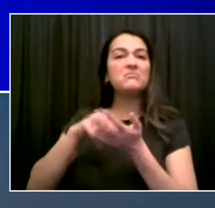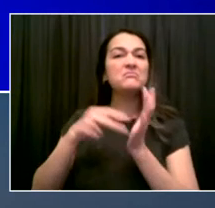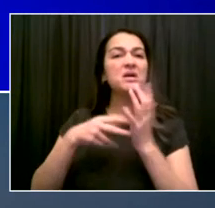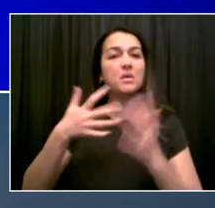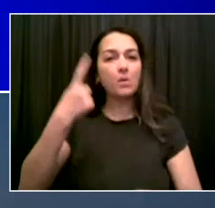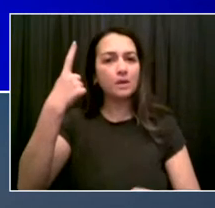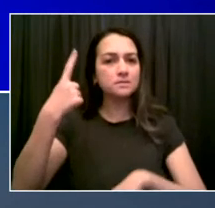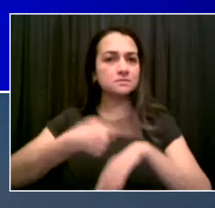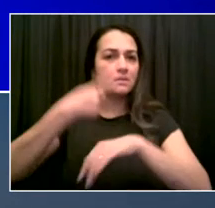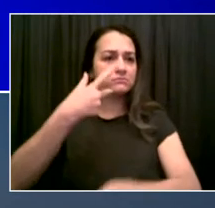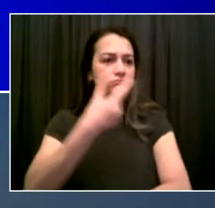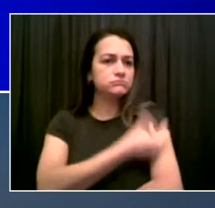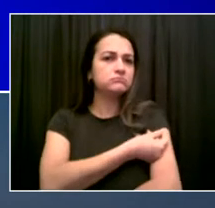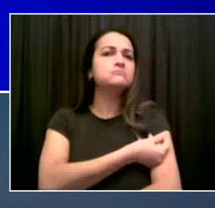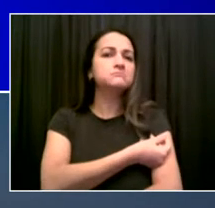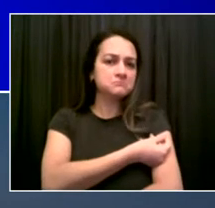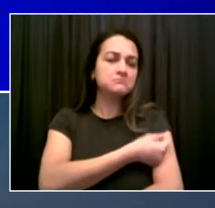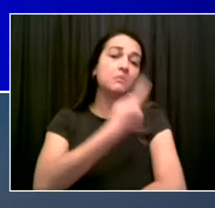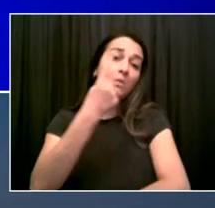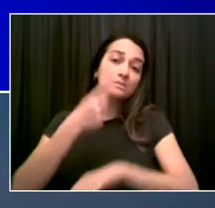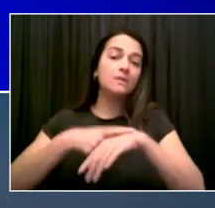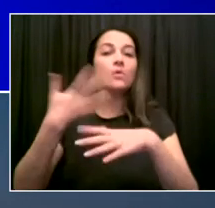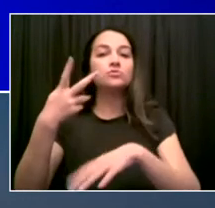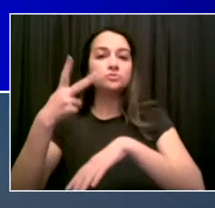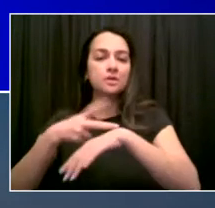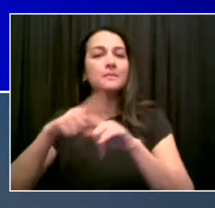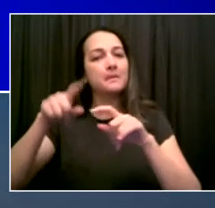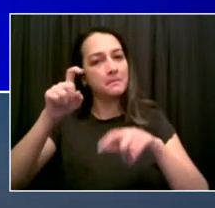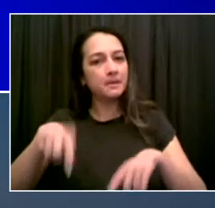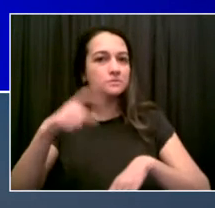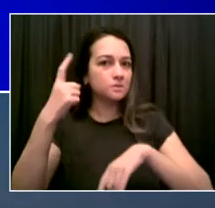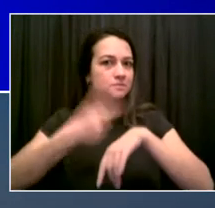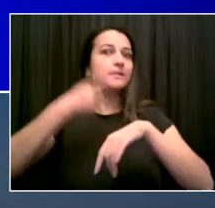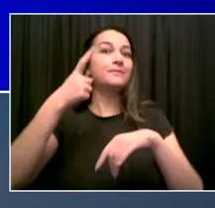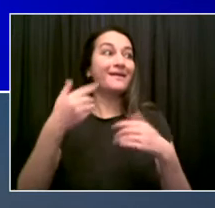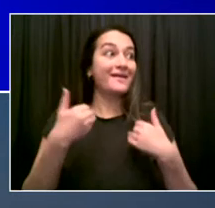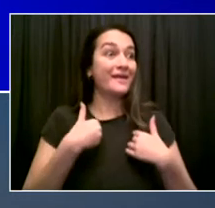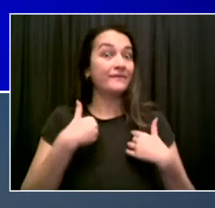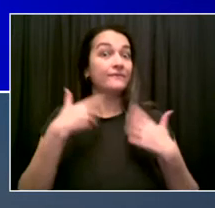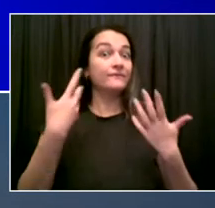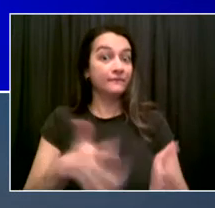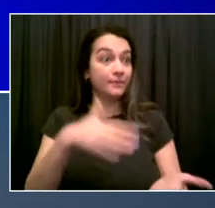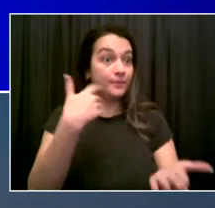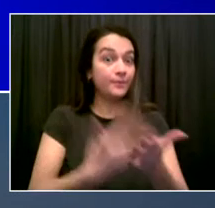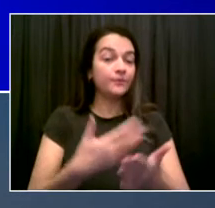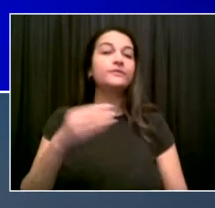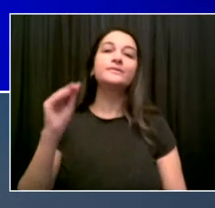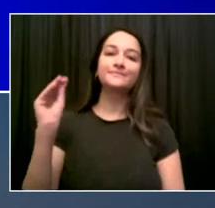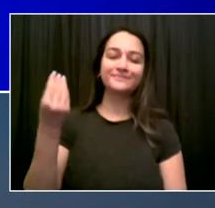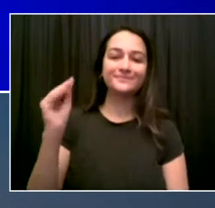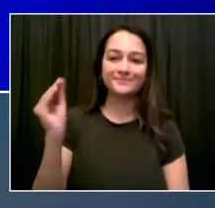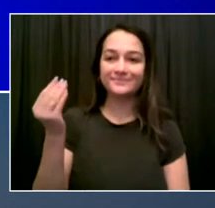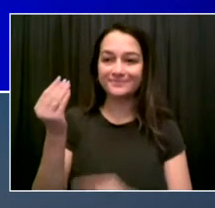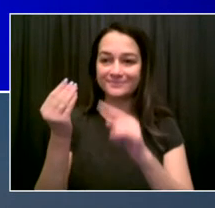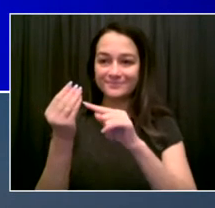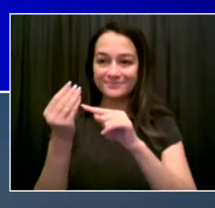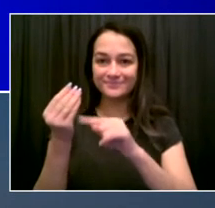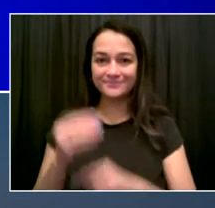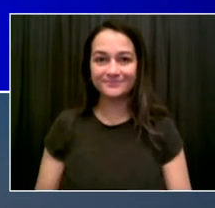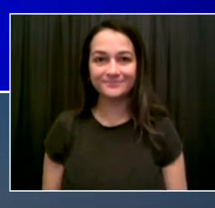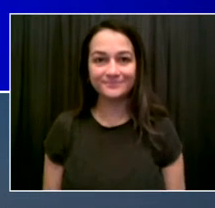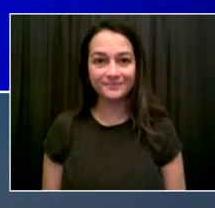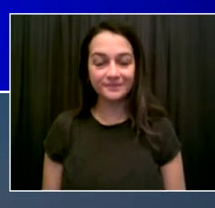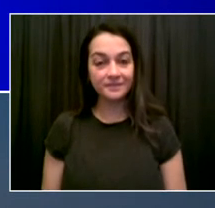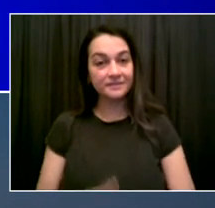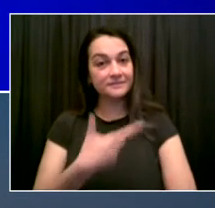more vaccination. We've seen it already. We've seen the impact of the mandate we've been put in place for city workers already starting